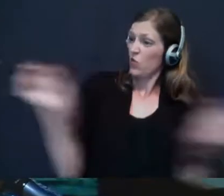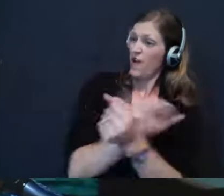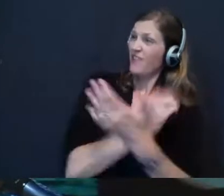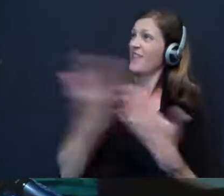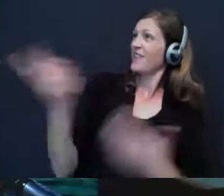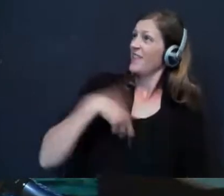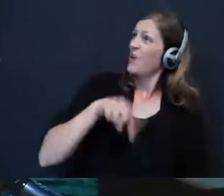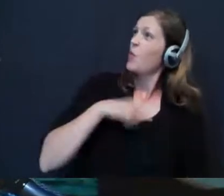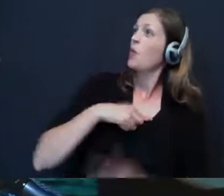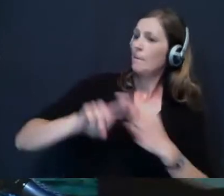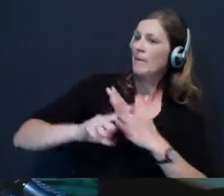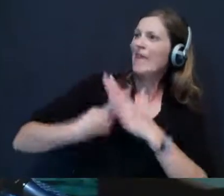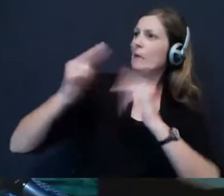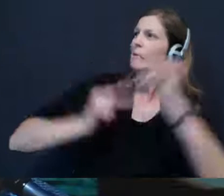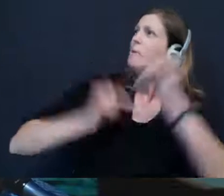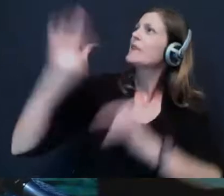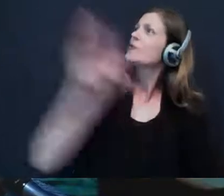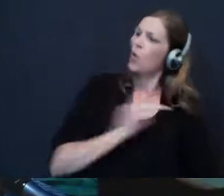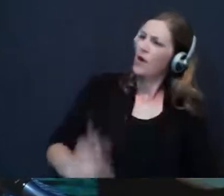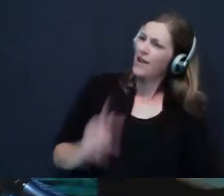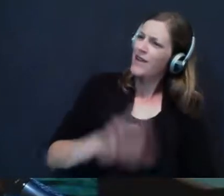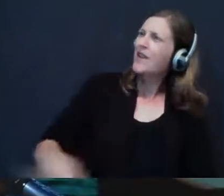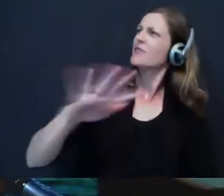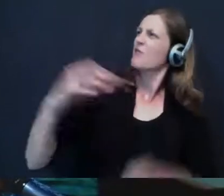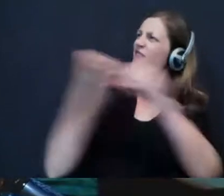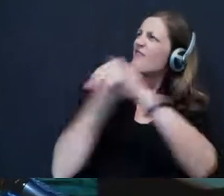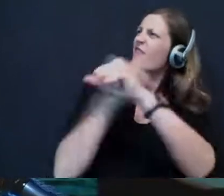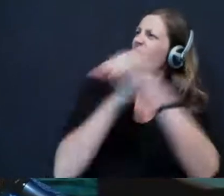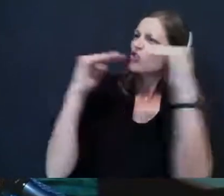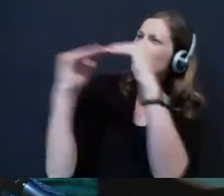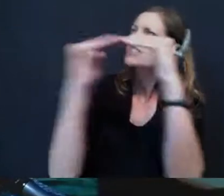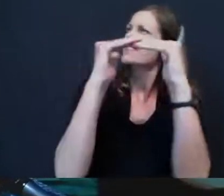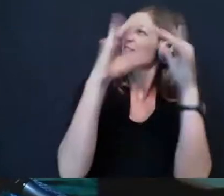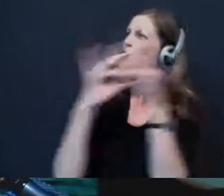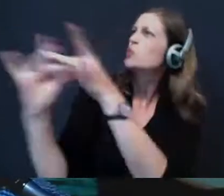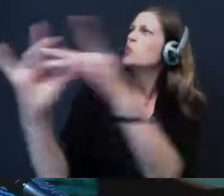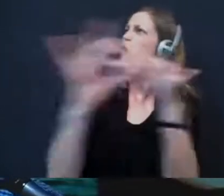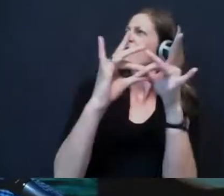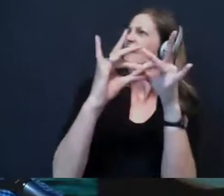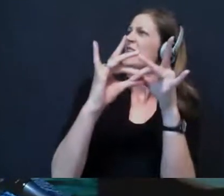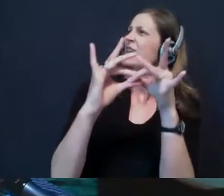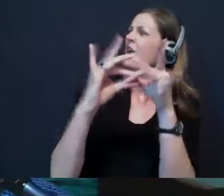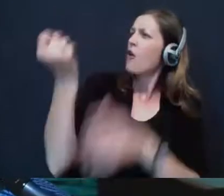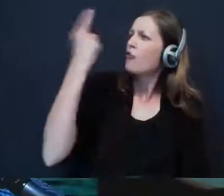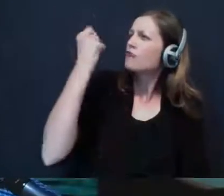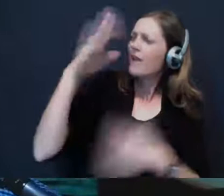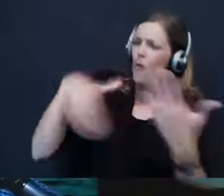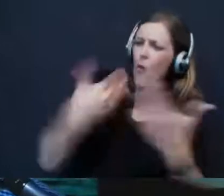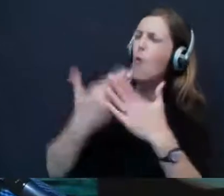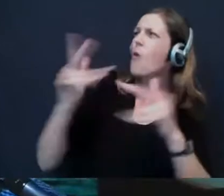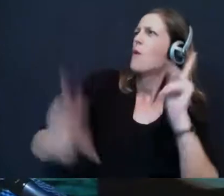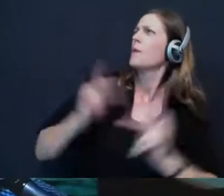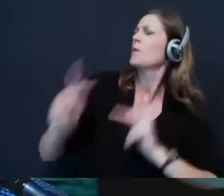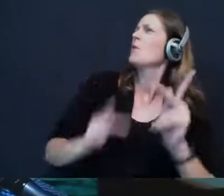to build your kingdom, and to fight for justice, and equity, and unity, and understanding that all people, all people